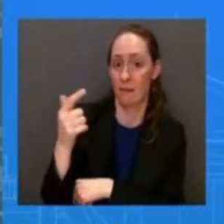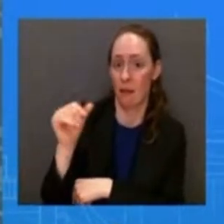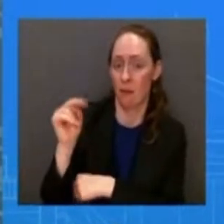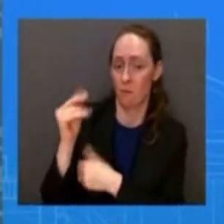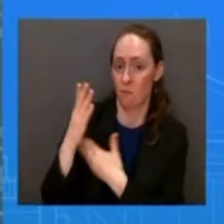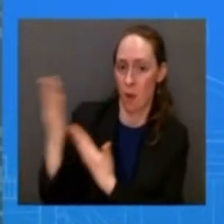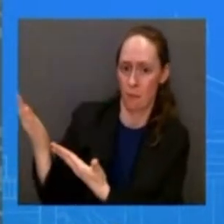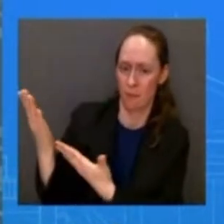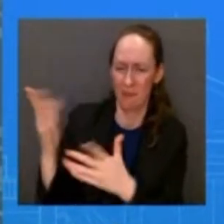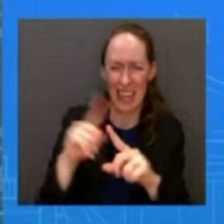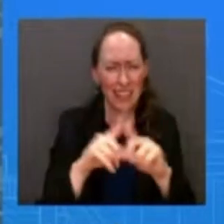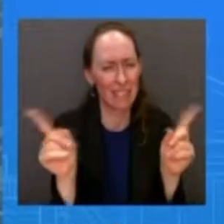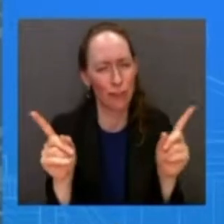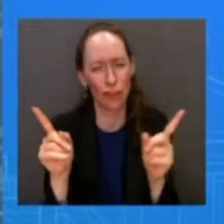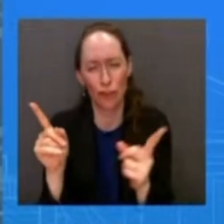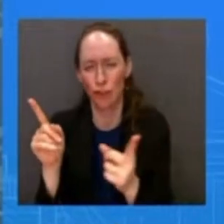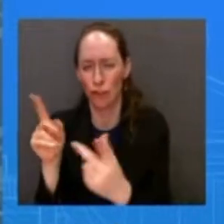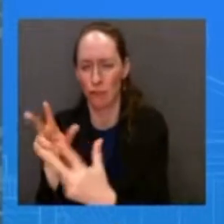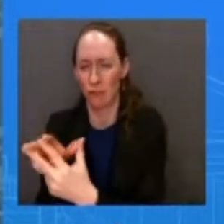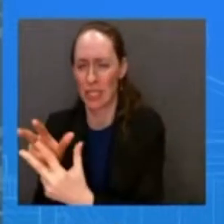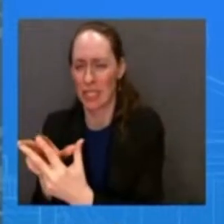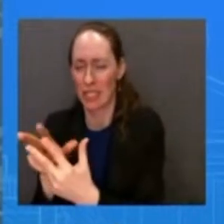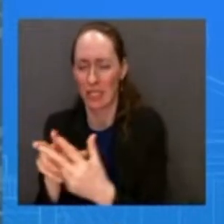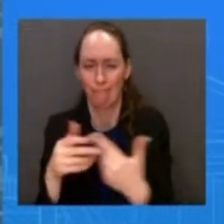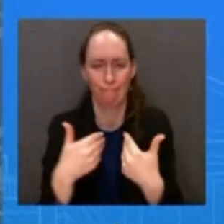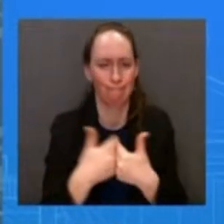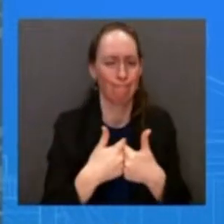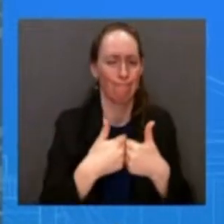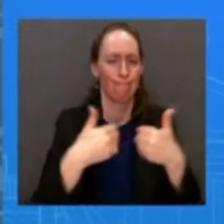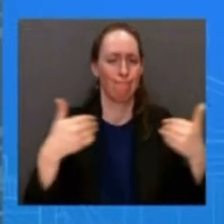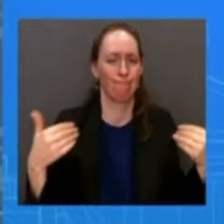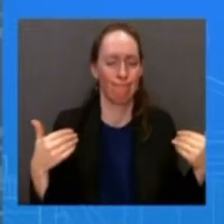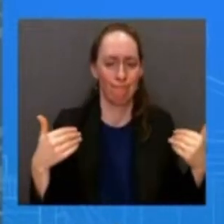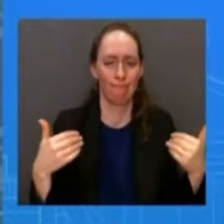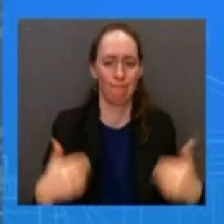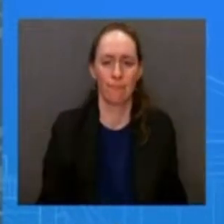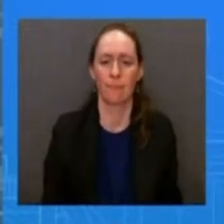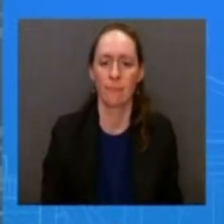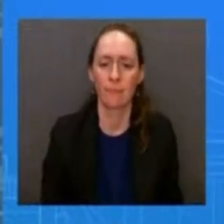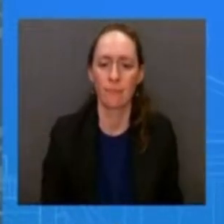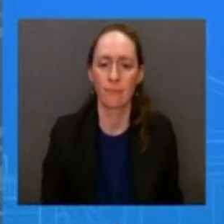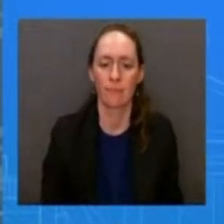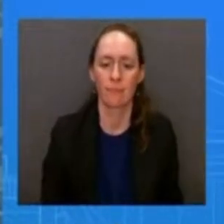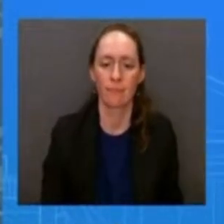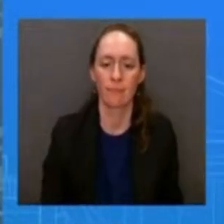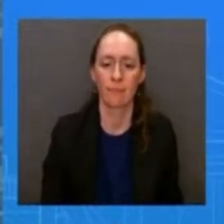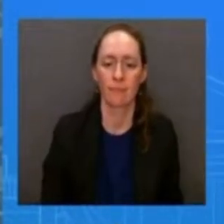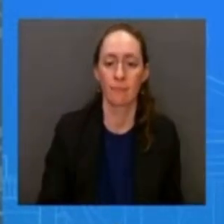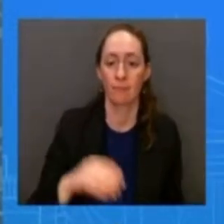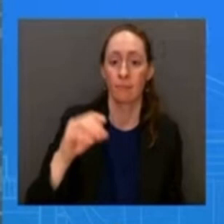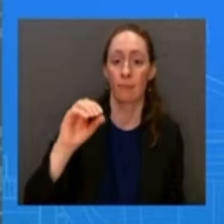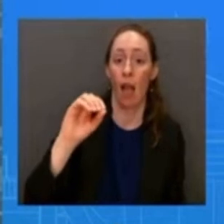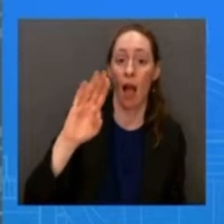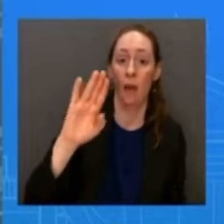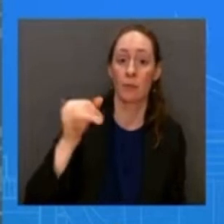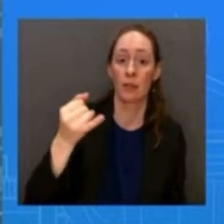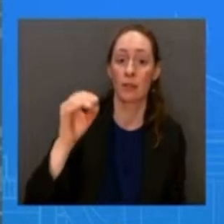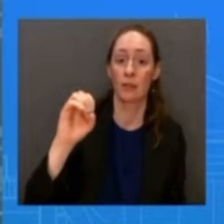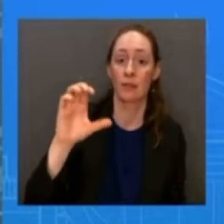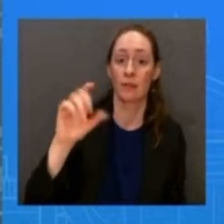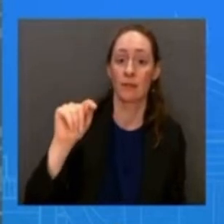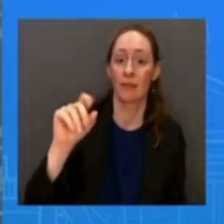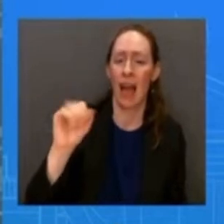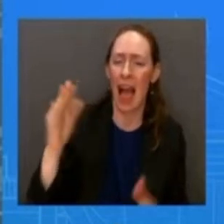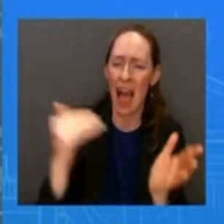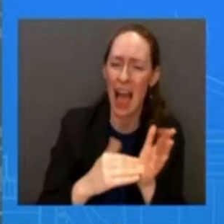same and as i just mentioned with the objects they were in civilian airspace so the president took action to protect our civilian